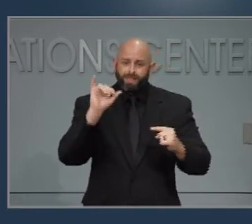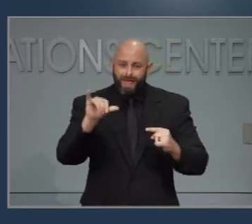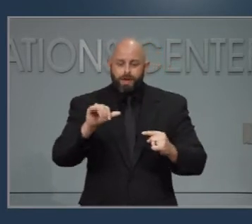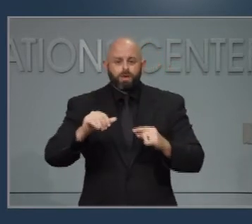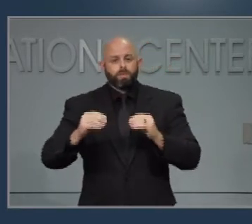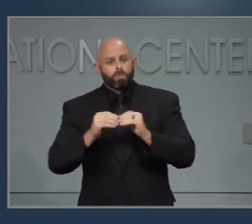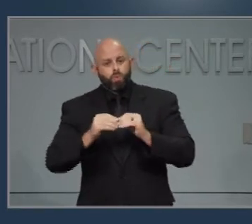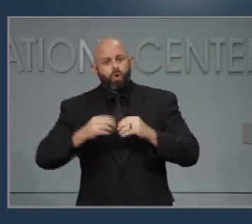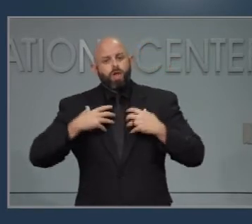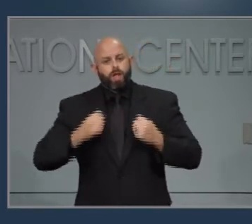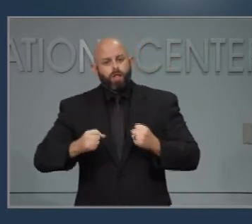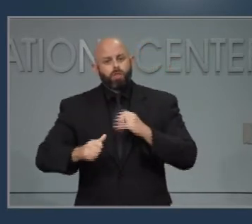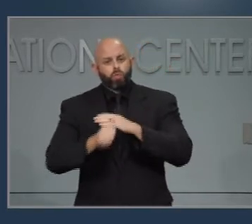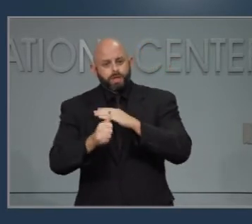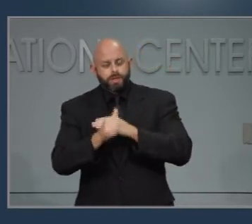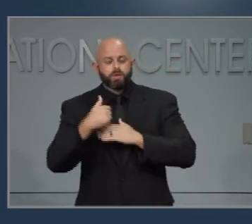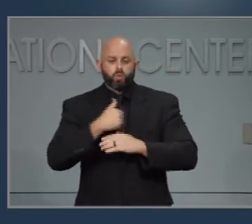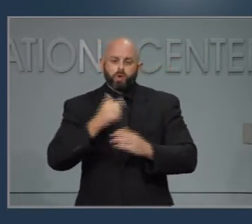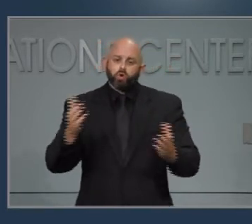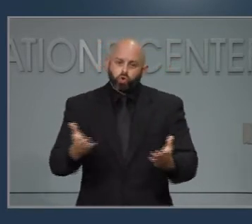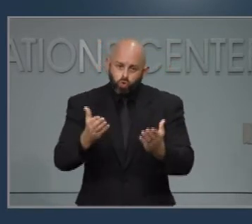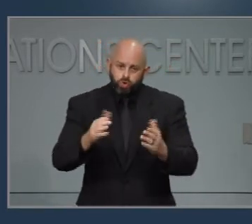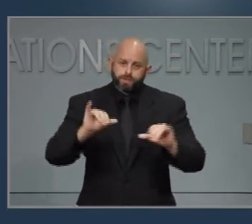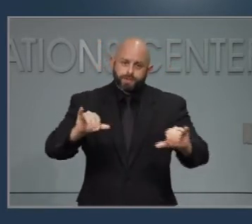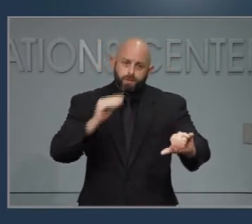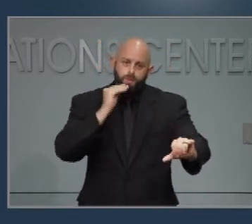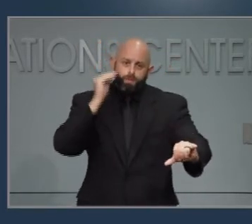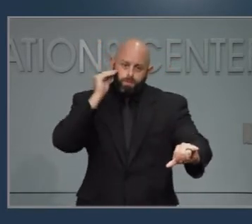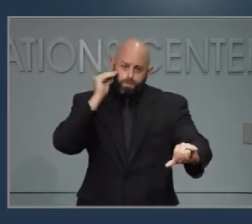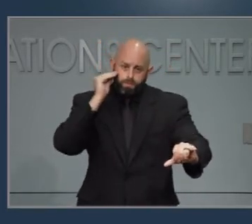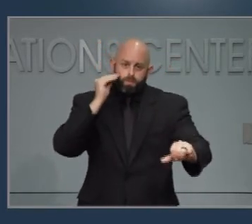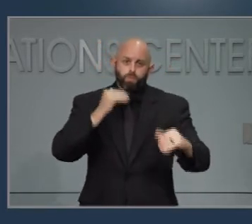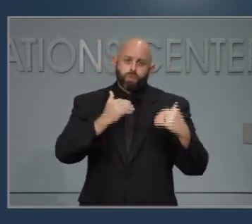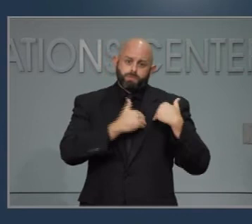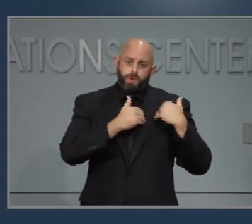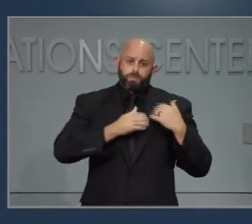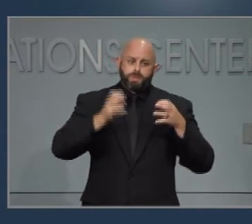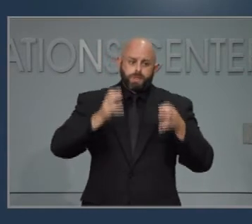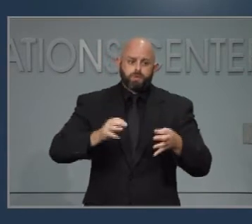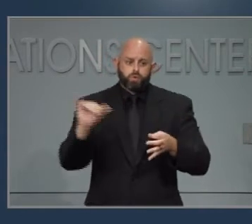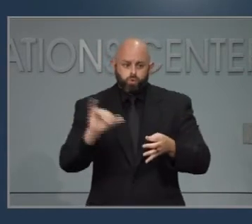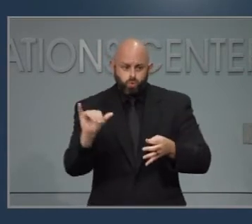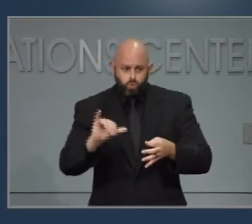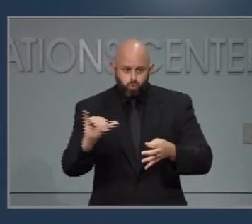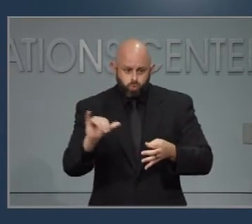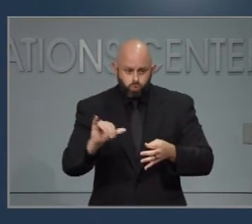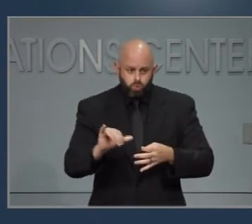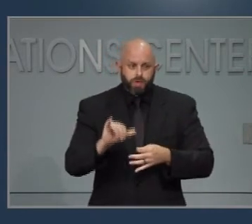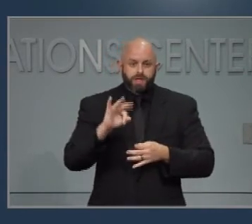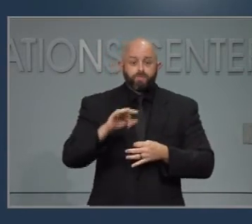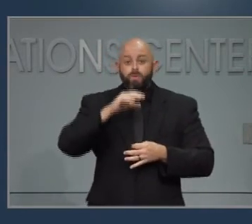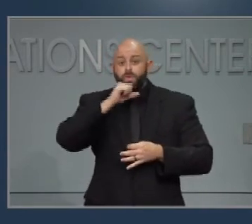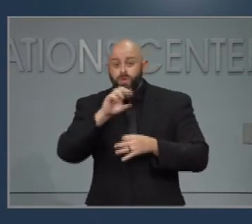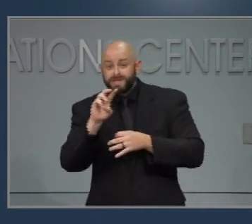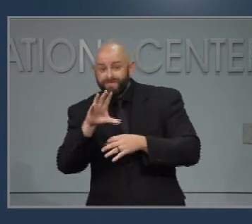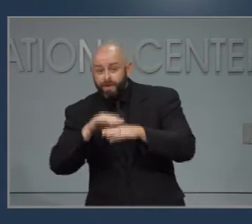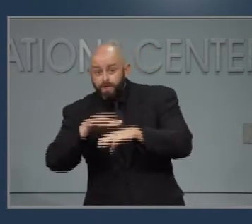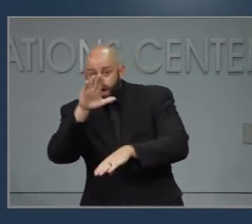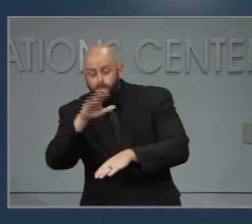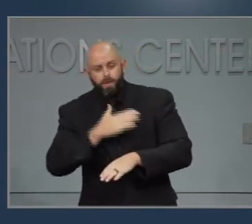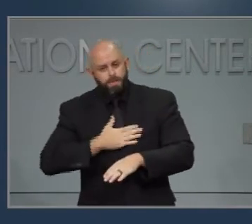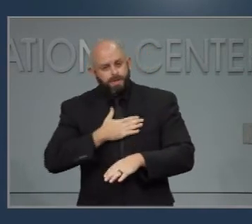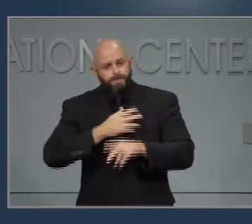risk, we urge responsibility in your choices. The limits on mass gatherings will